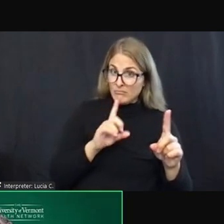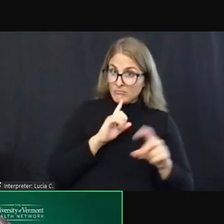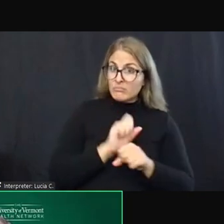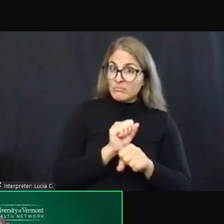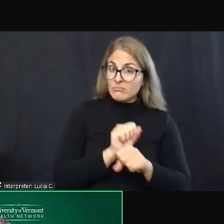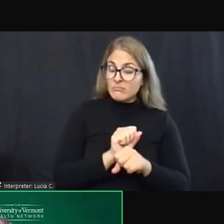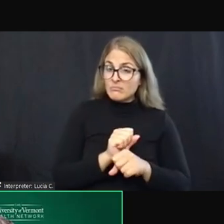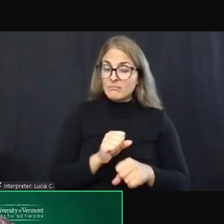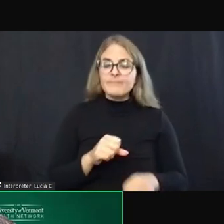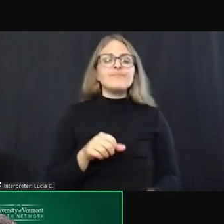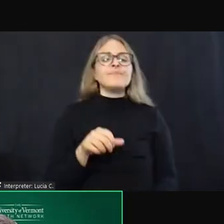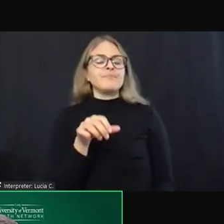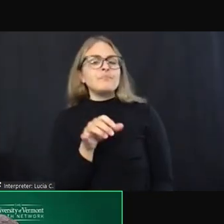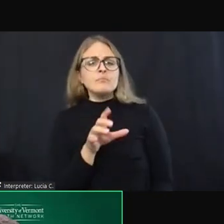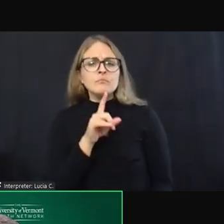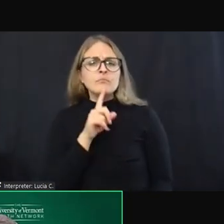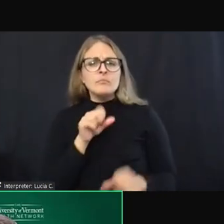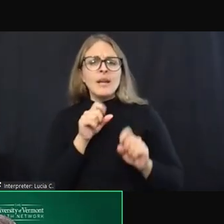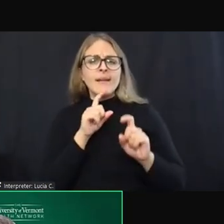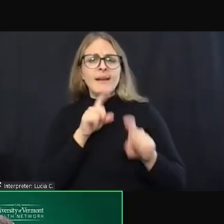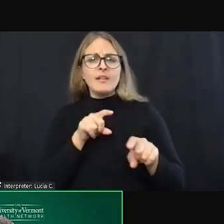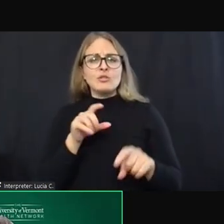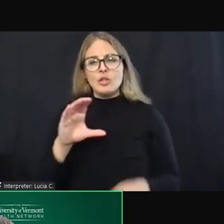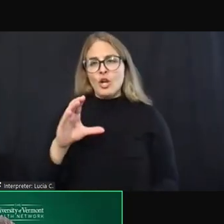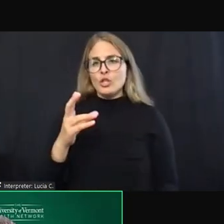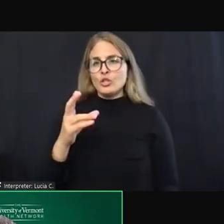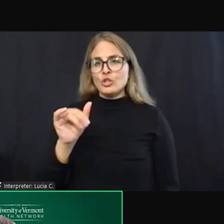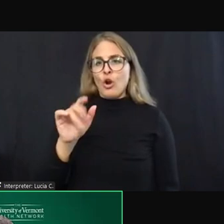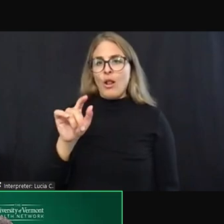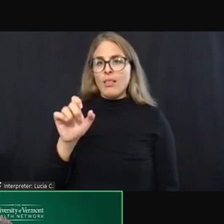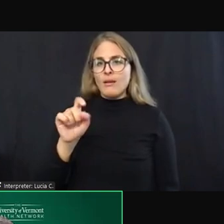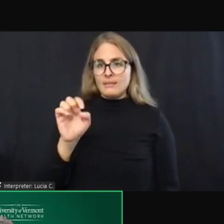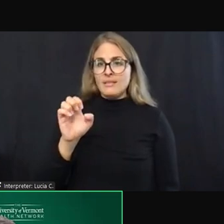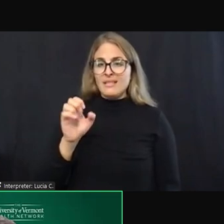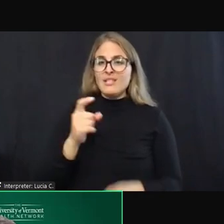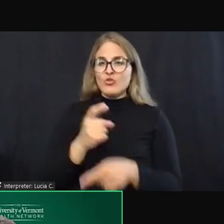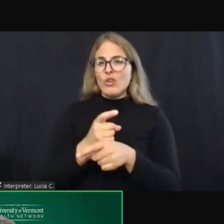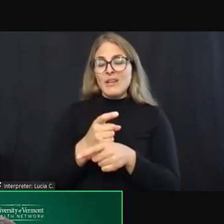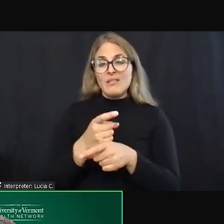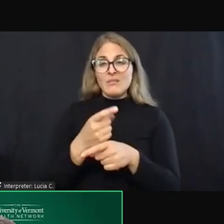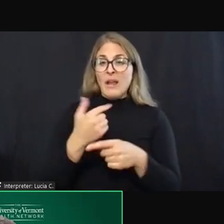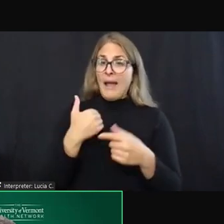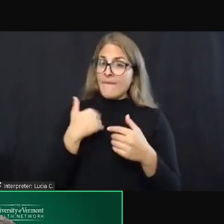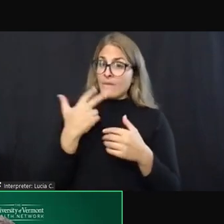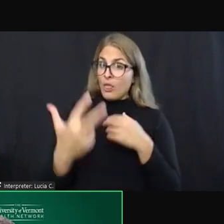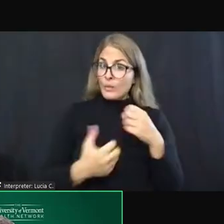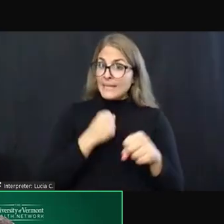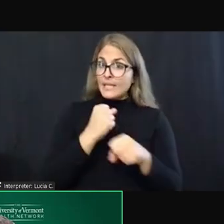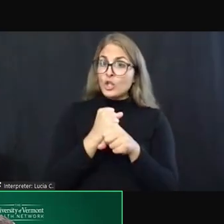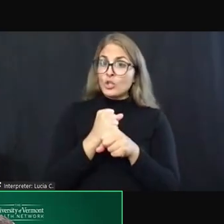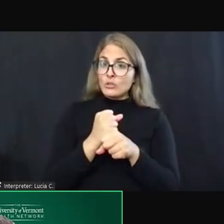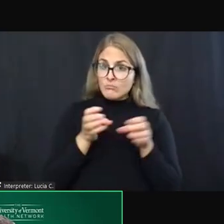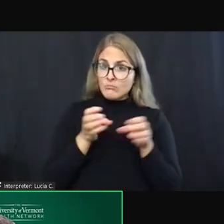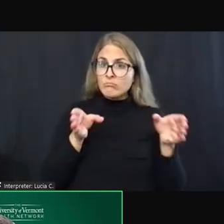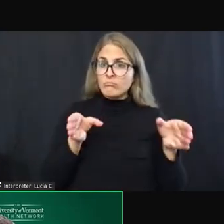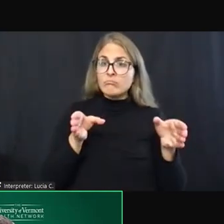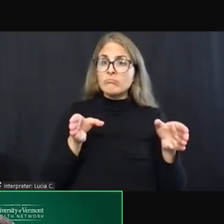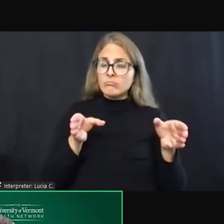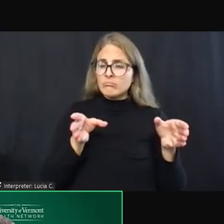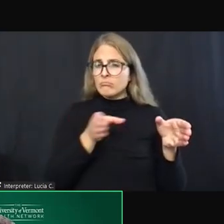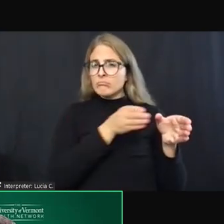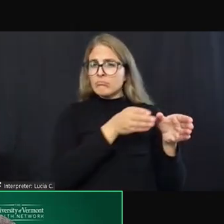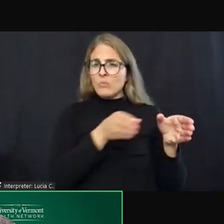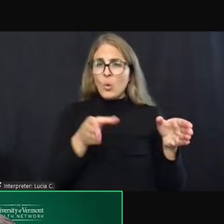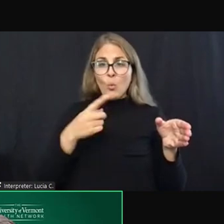to. I think that Charlotte is correct that three years is going to give us a really good idea of the size and scope